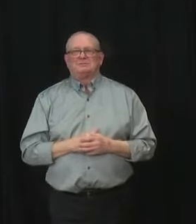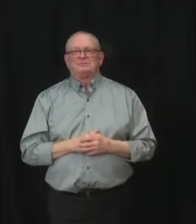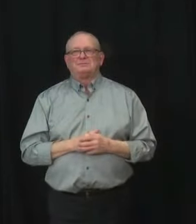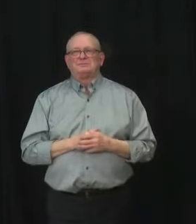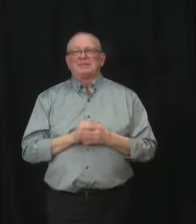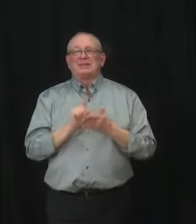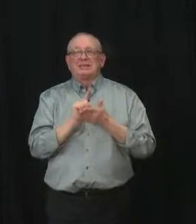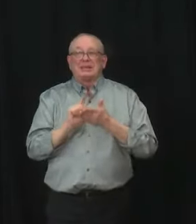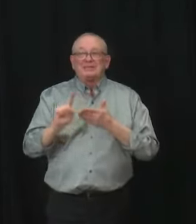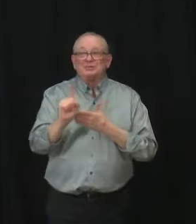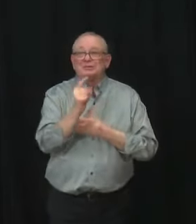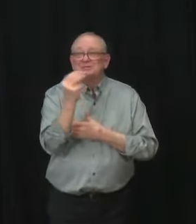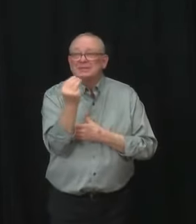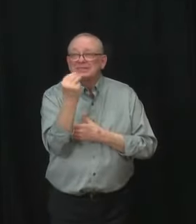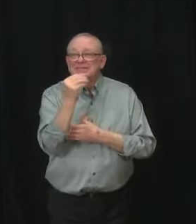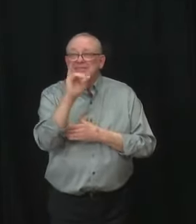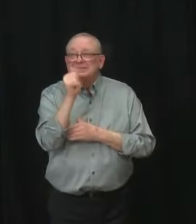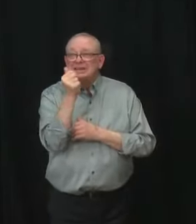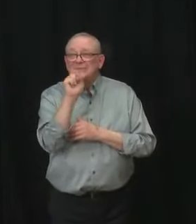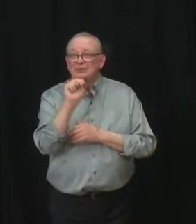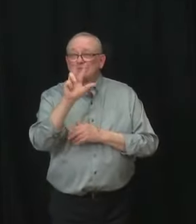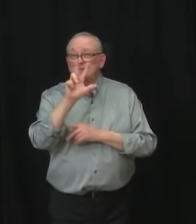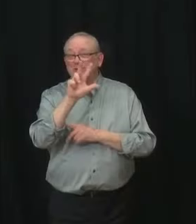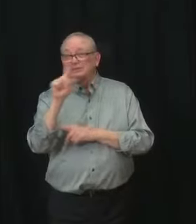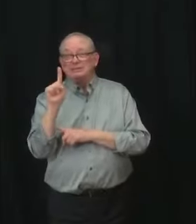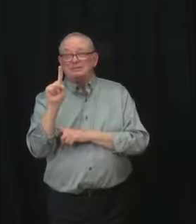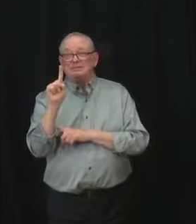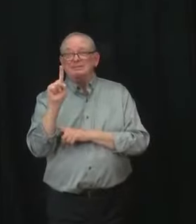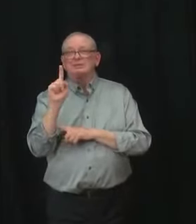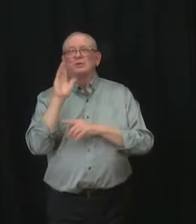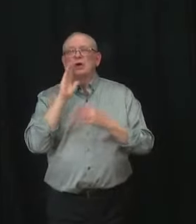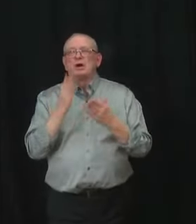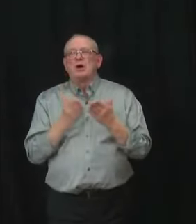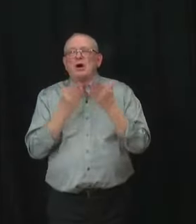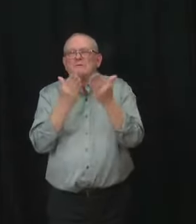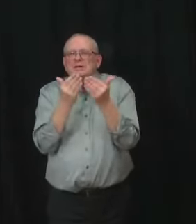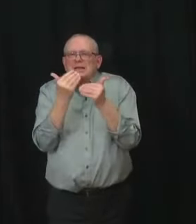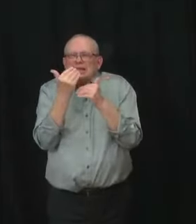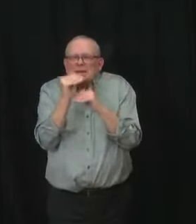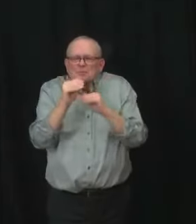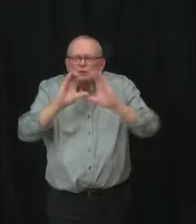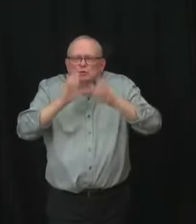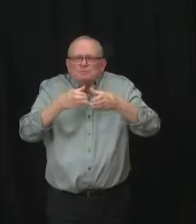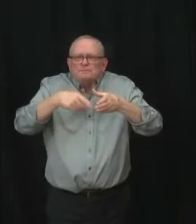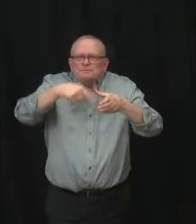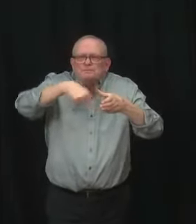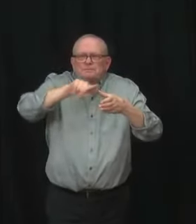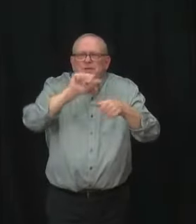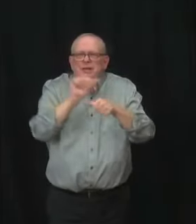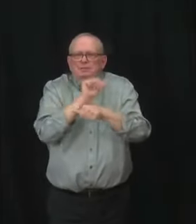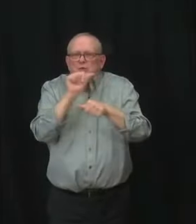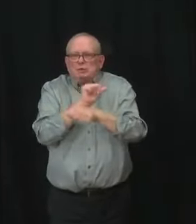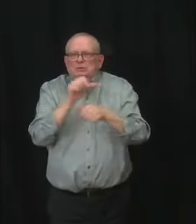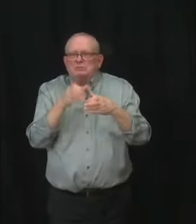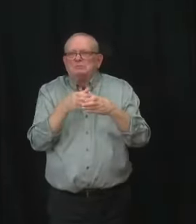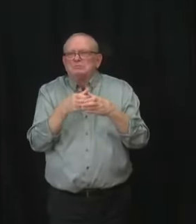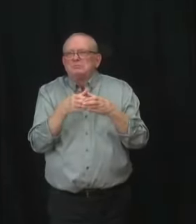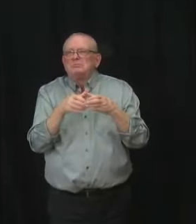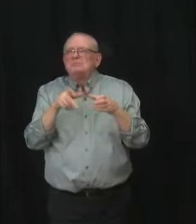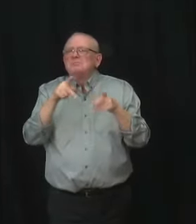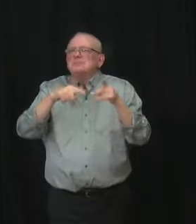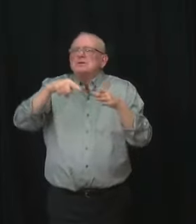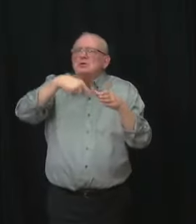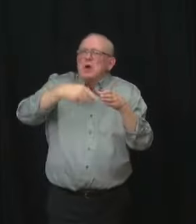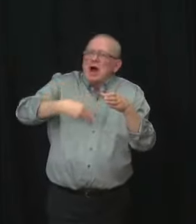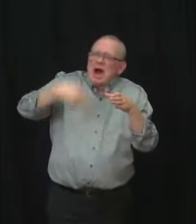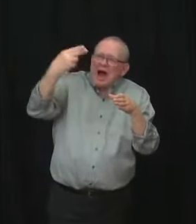limited group of Albertans. We have established the current eligibility criteria to ensure that those who are most at risk and who